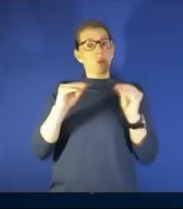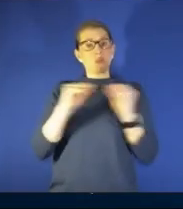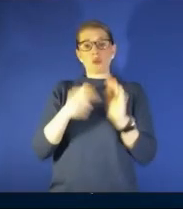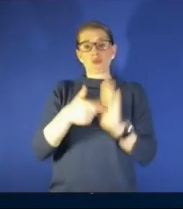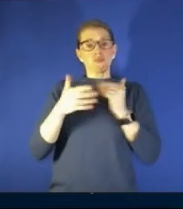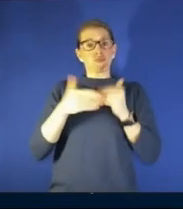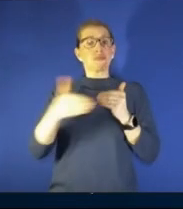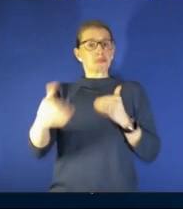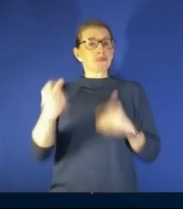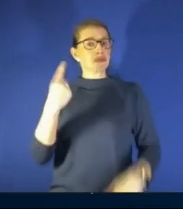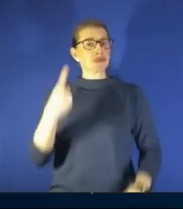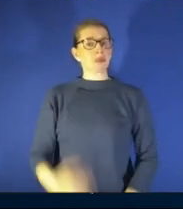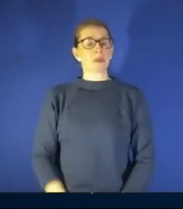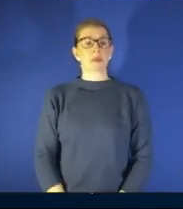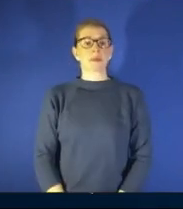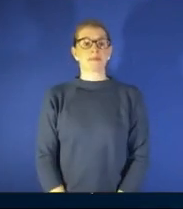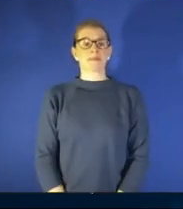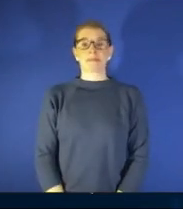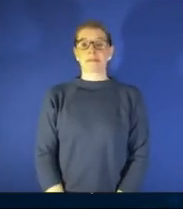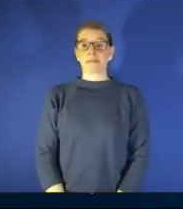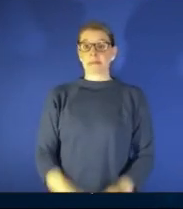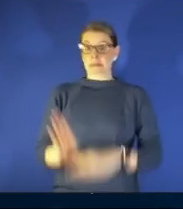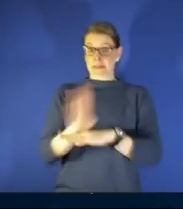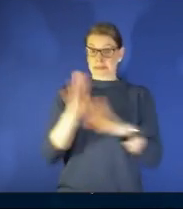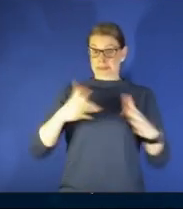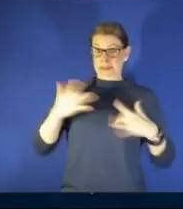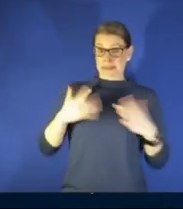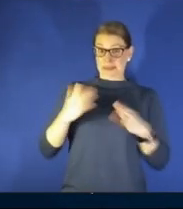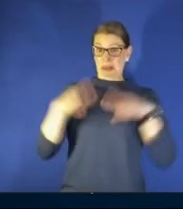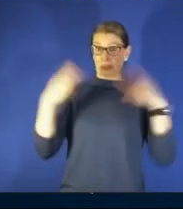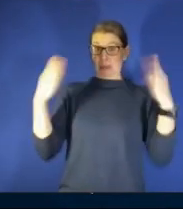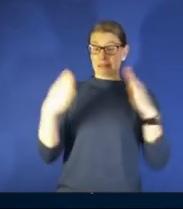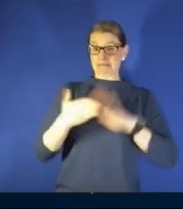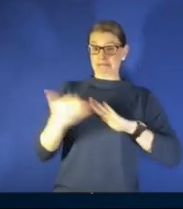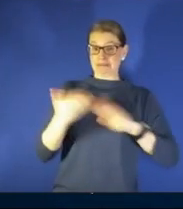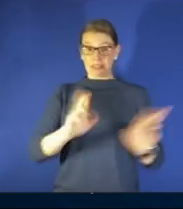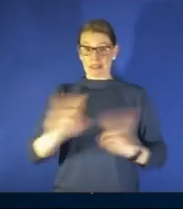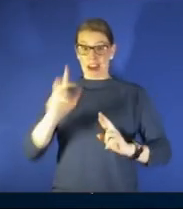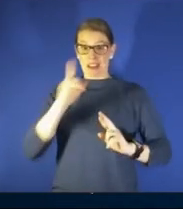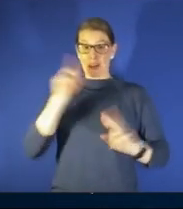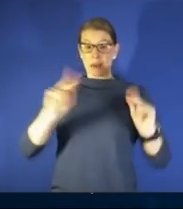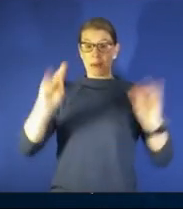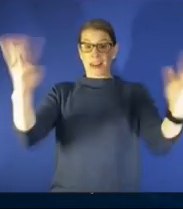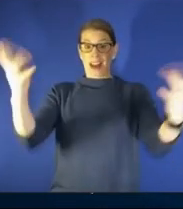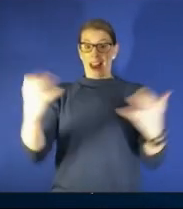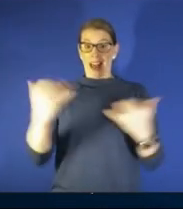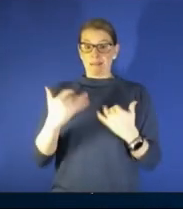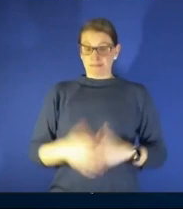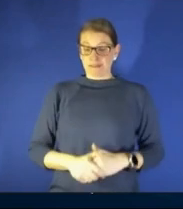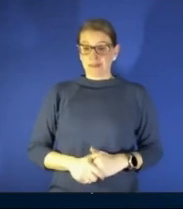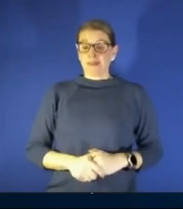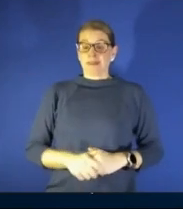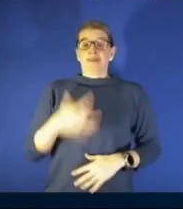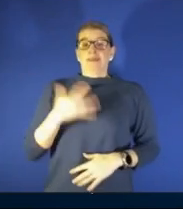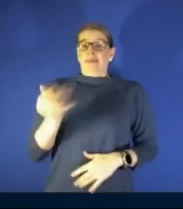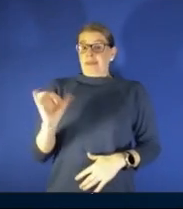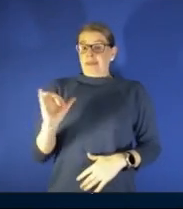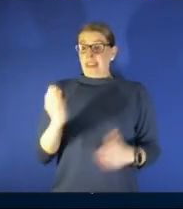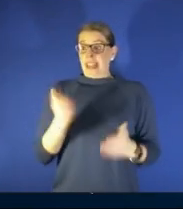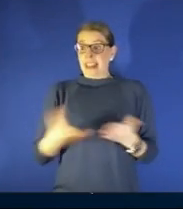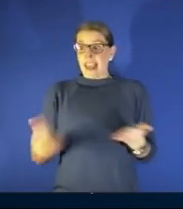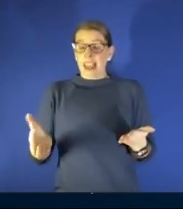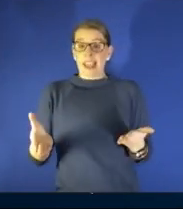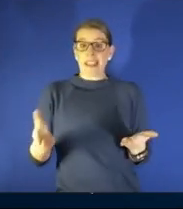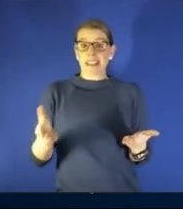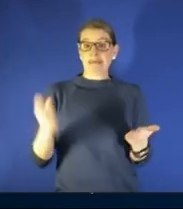how excited are businesses to be open and ready for the crowds and again feeling like things are somewhat back to normal